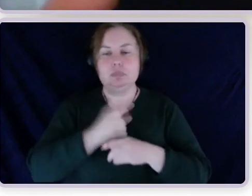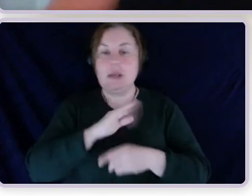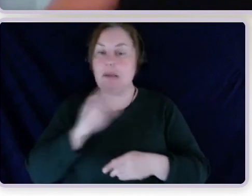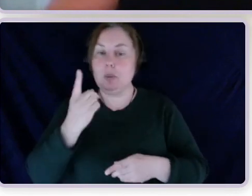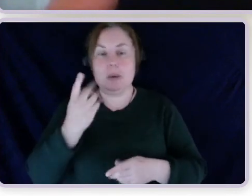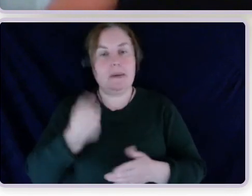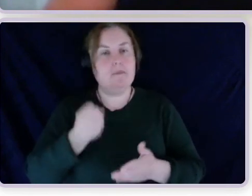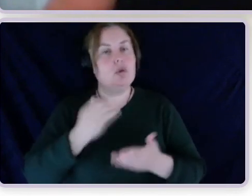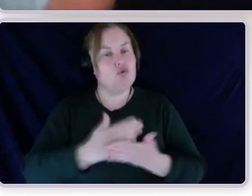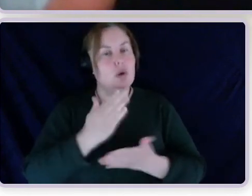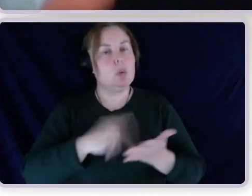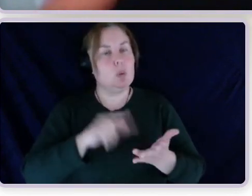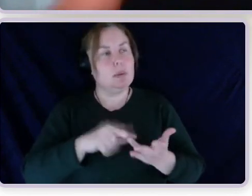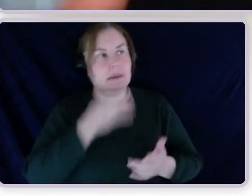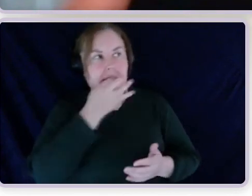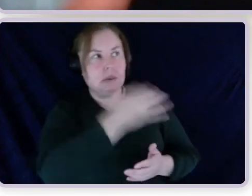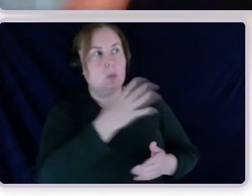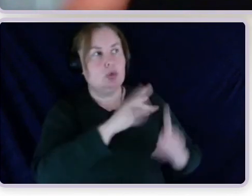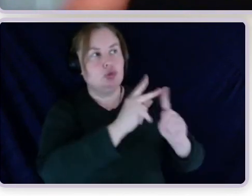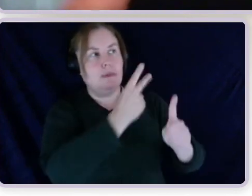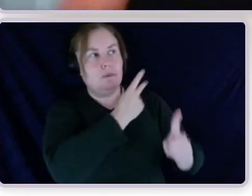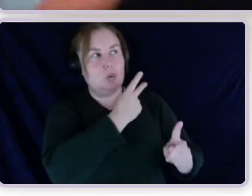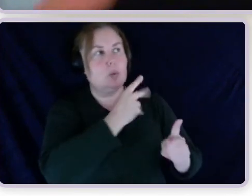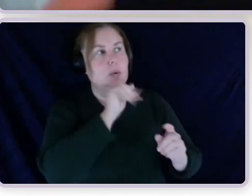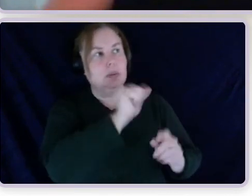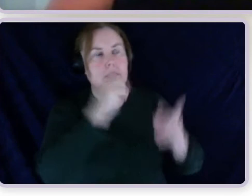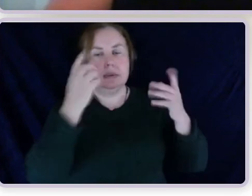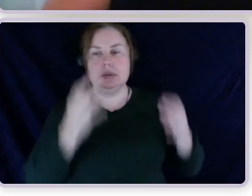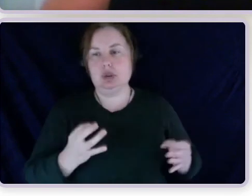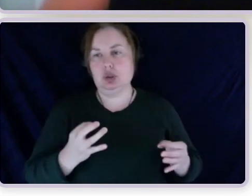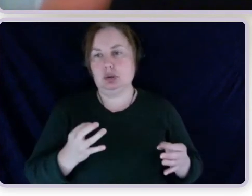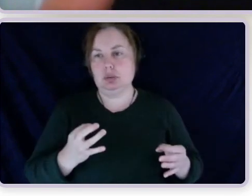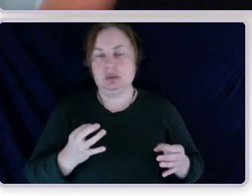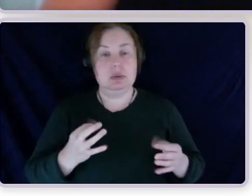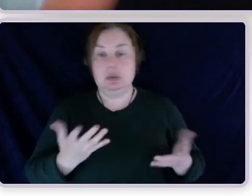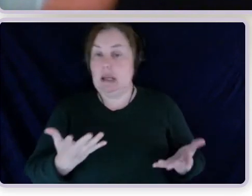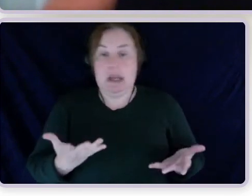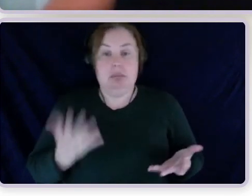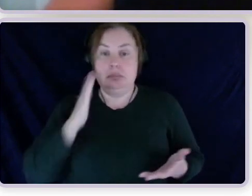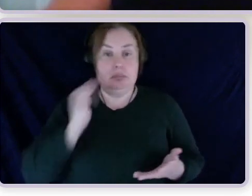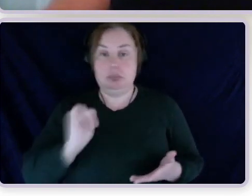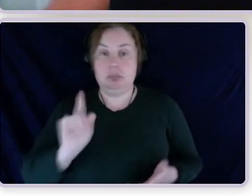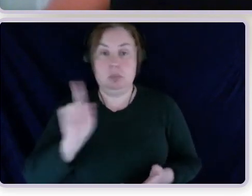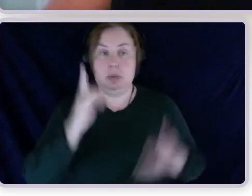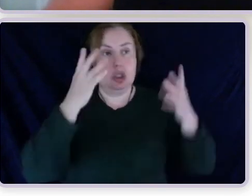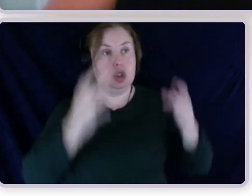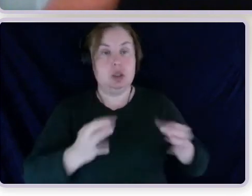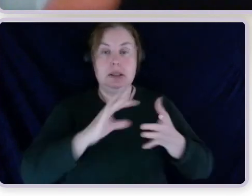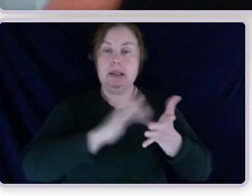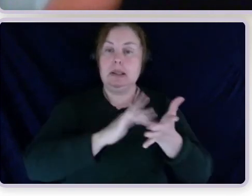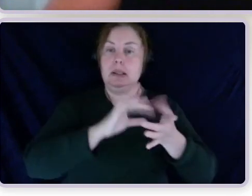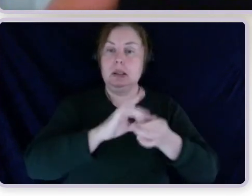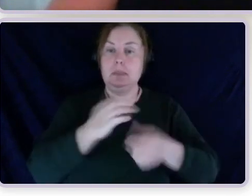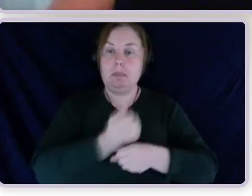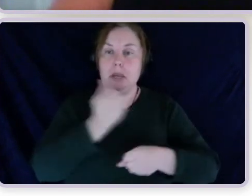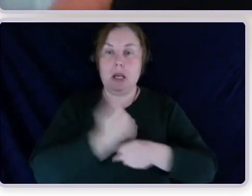Centrelink review decisions that they make and that applies to any decision that they make. And the best way to access that